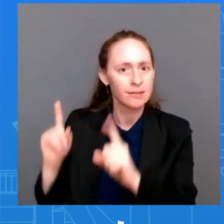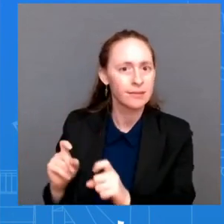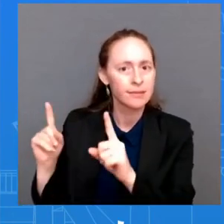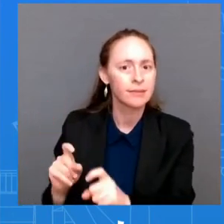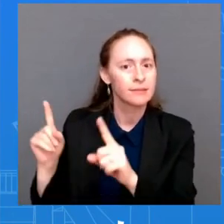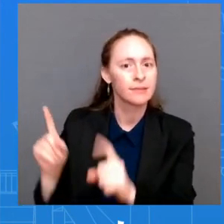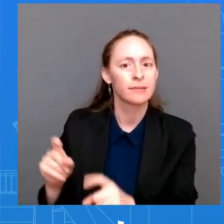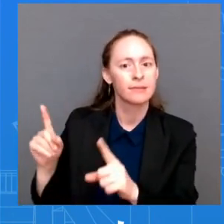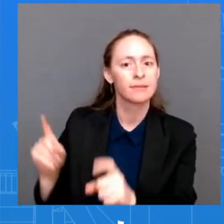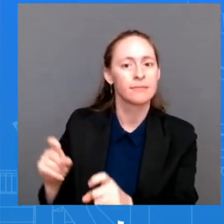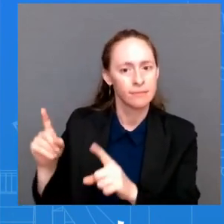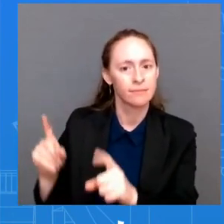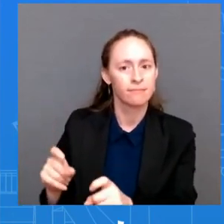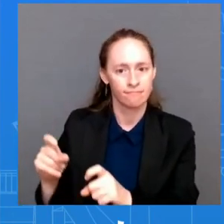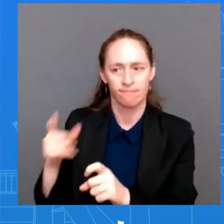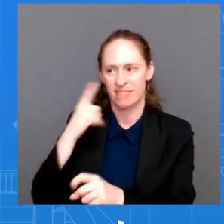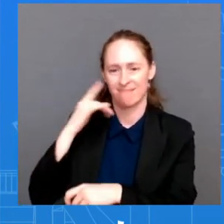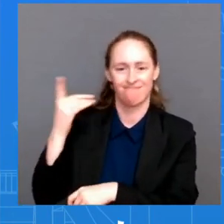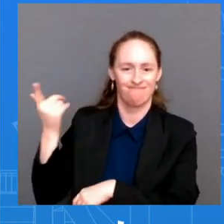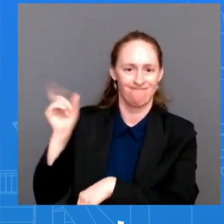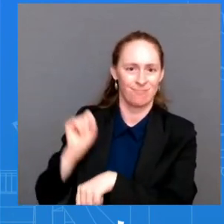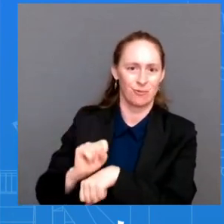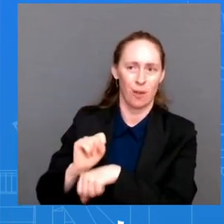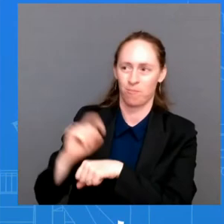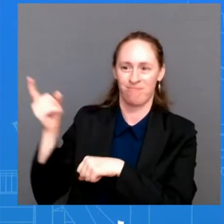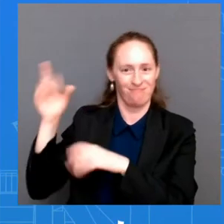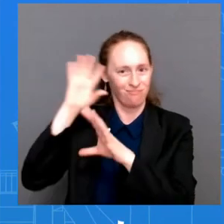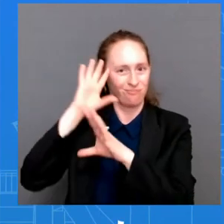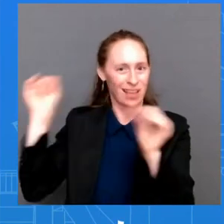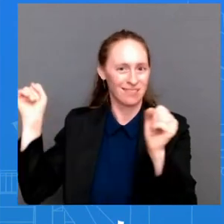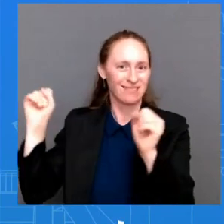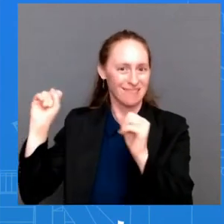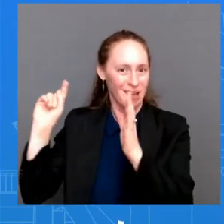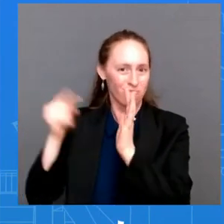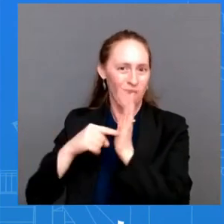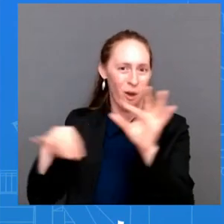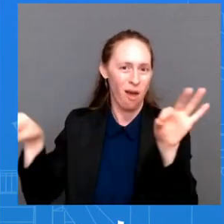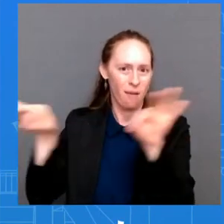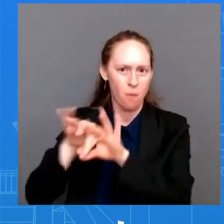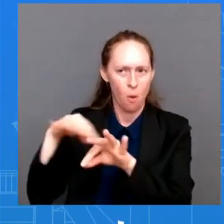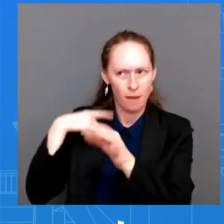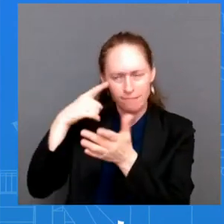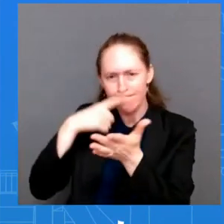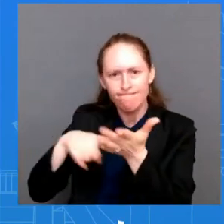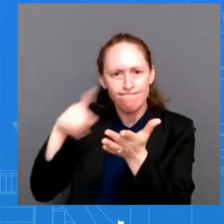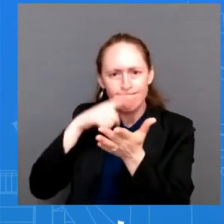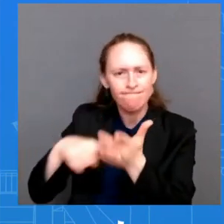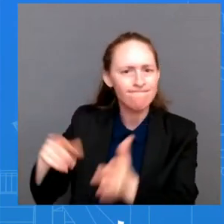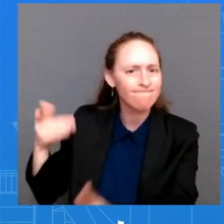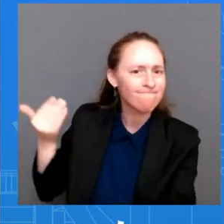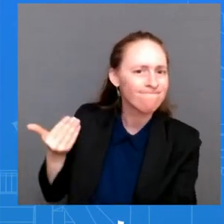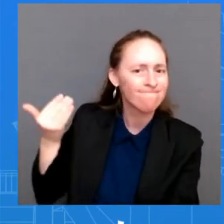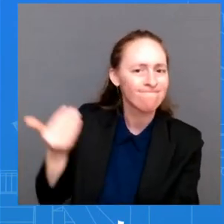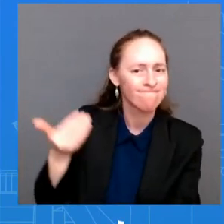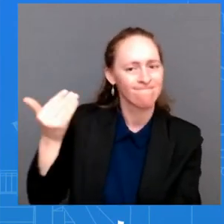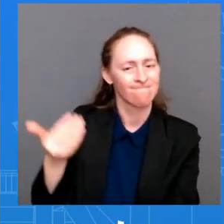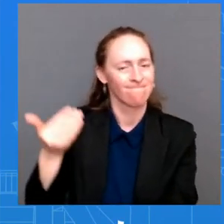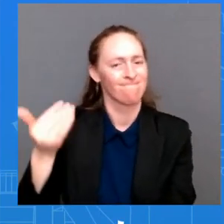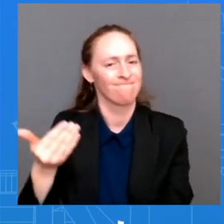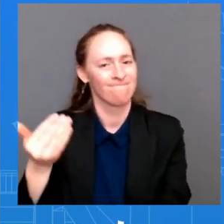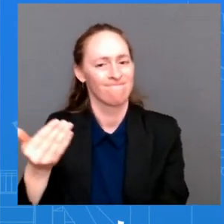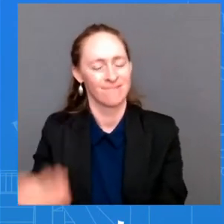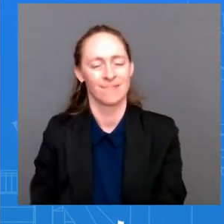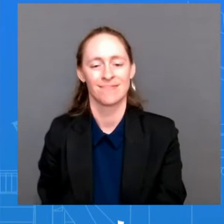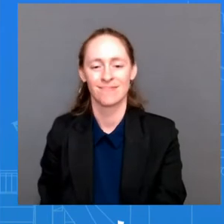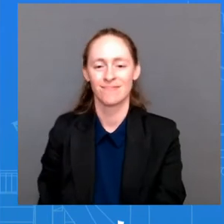president we wanted to make sure uh that we were keeping an eye on that and so that's why we were able to share uh that testing uh his uh his